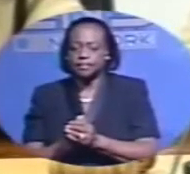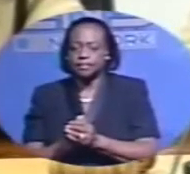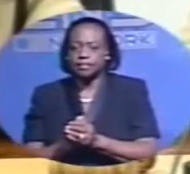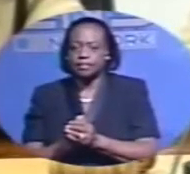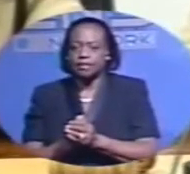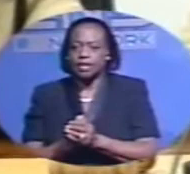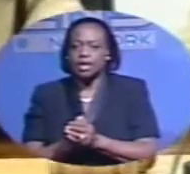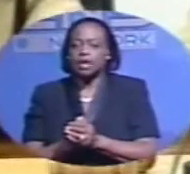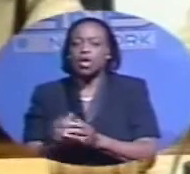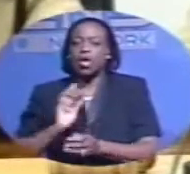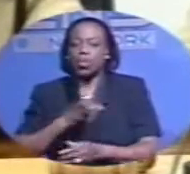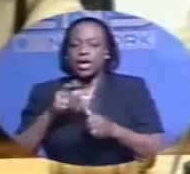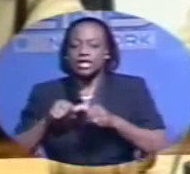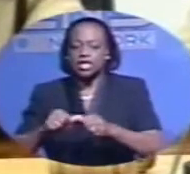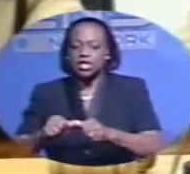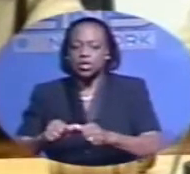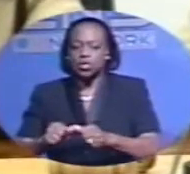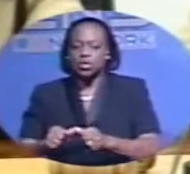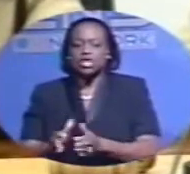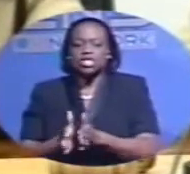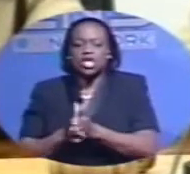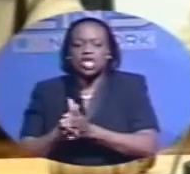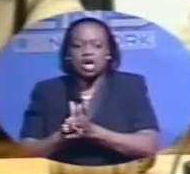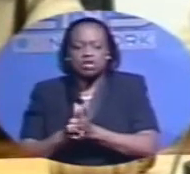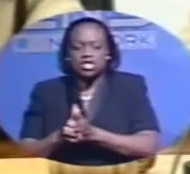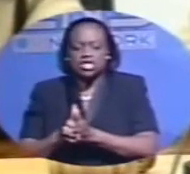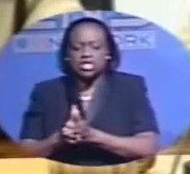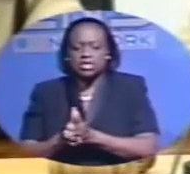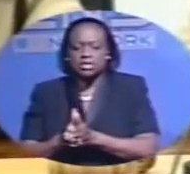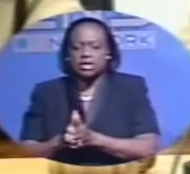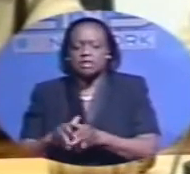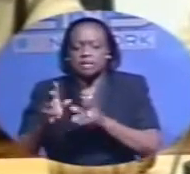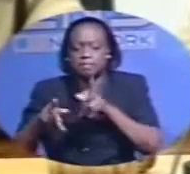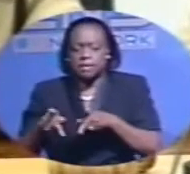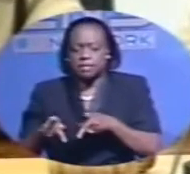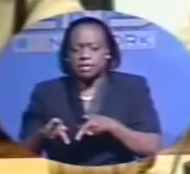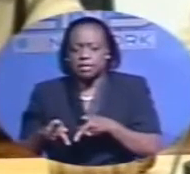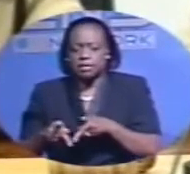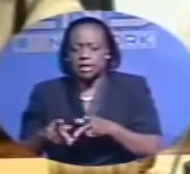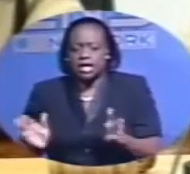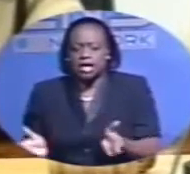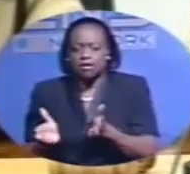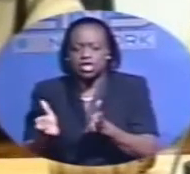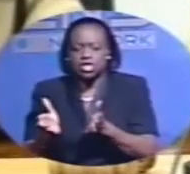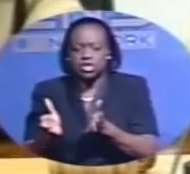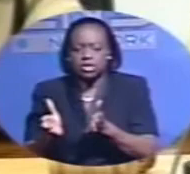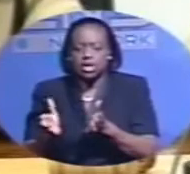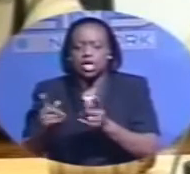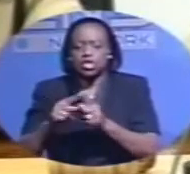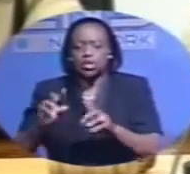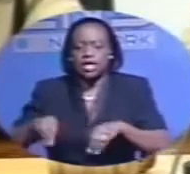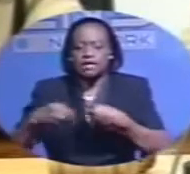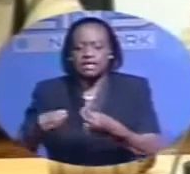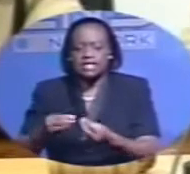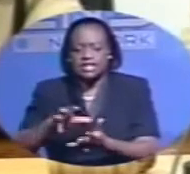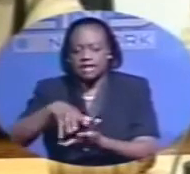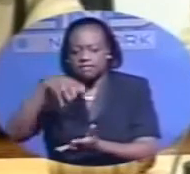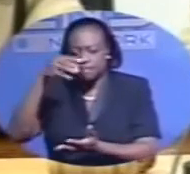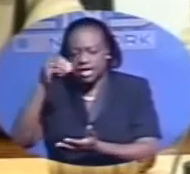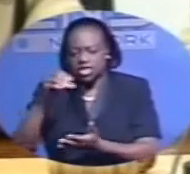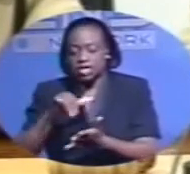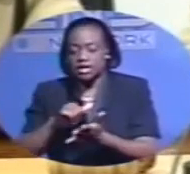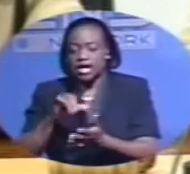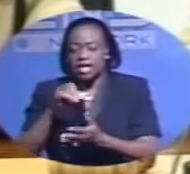And we continue to encourage members of the public to provide us with any additional information that they might have that would assist